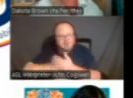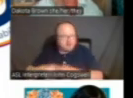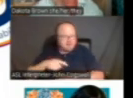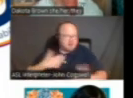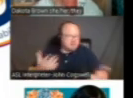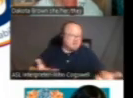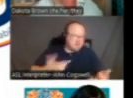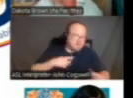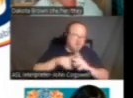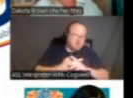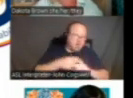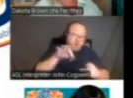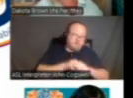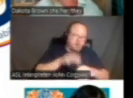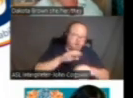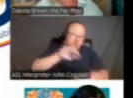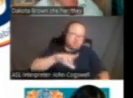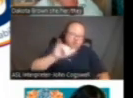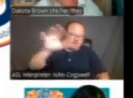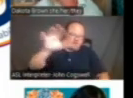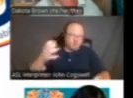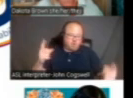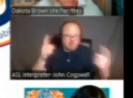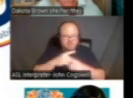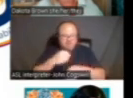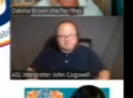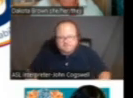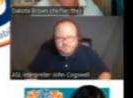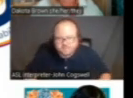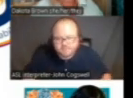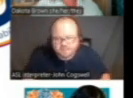launch this poll on July 5th. you want to meet virtually and in person?